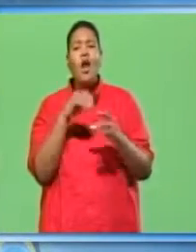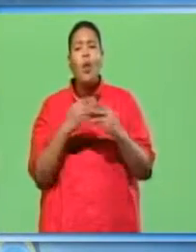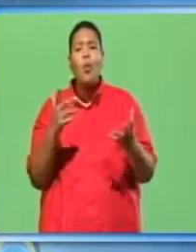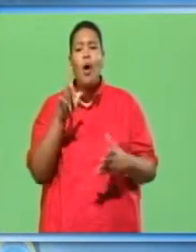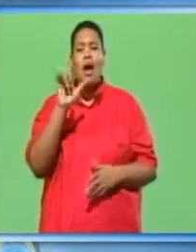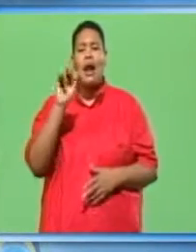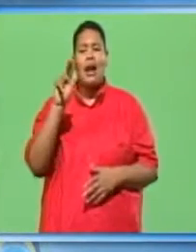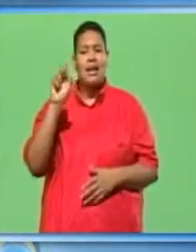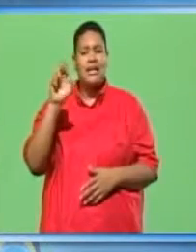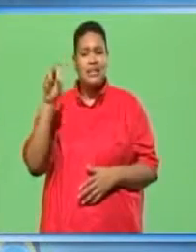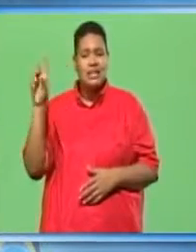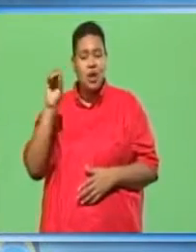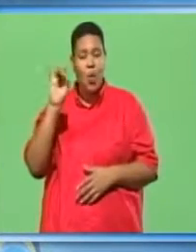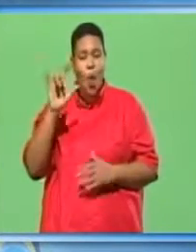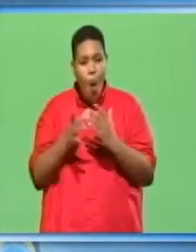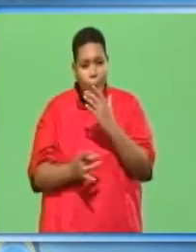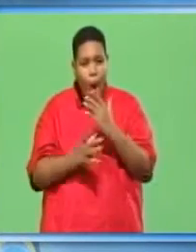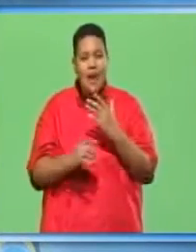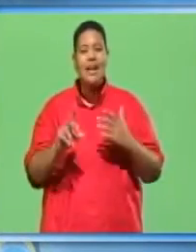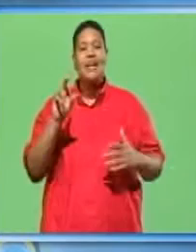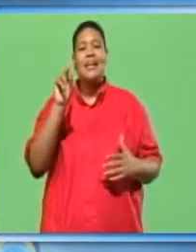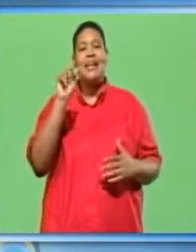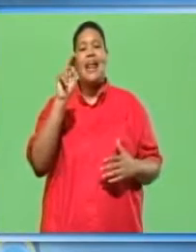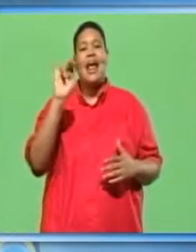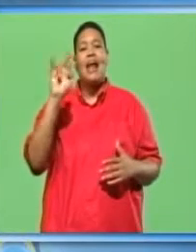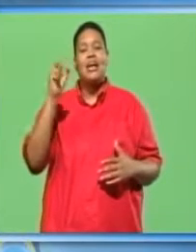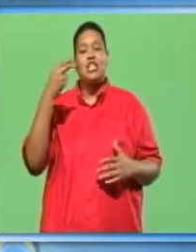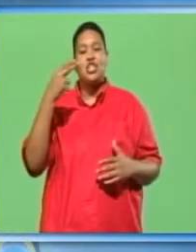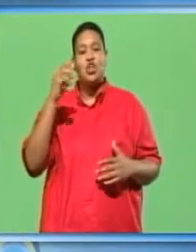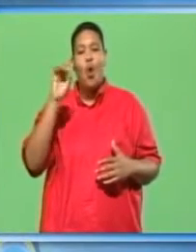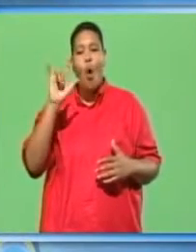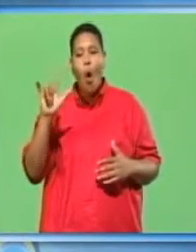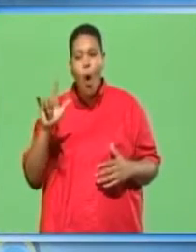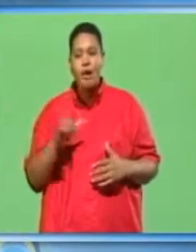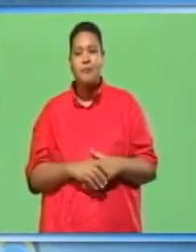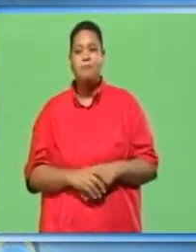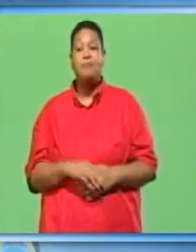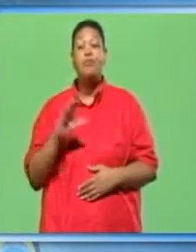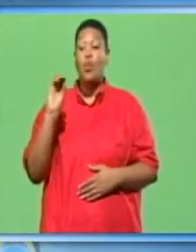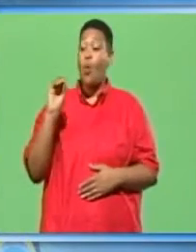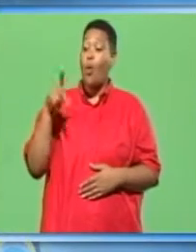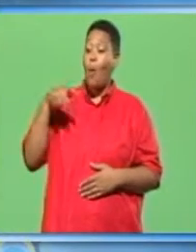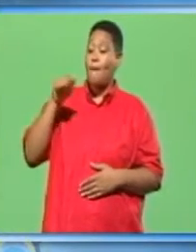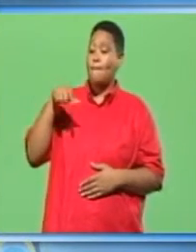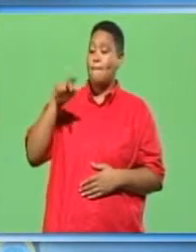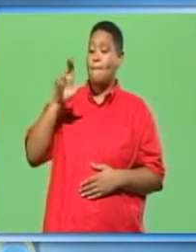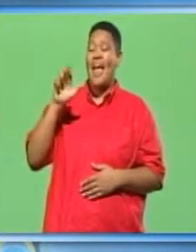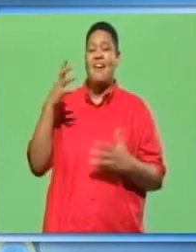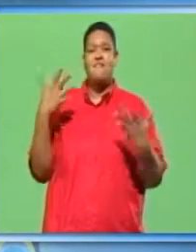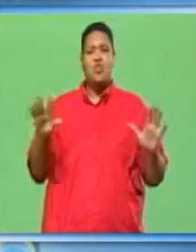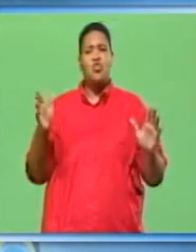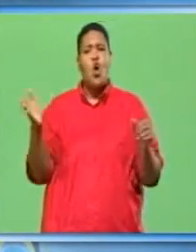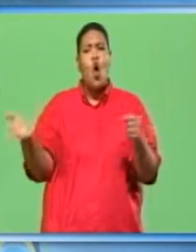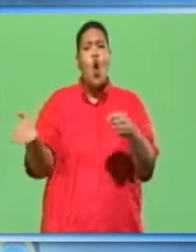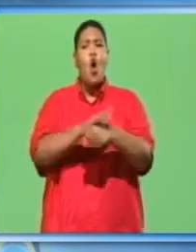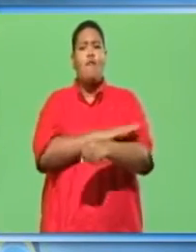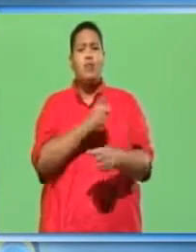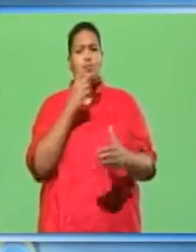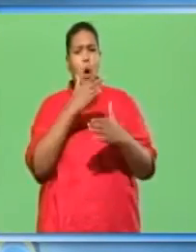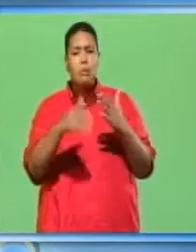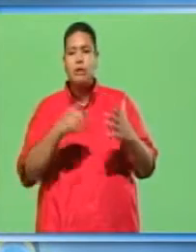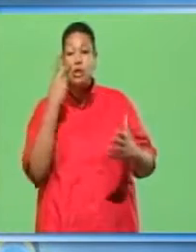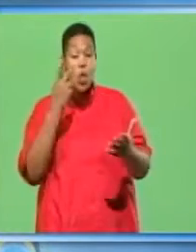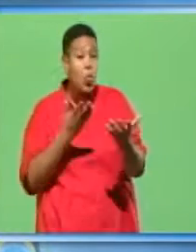Danish oil, and tongue oil. Opaque finishes cover the surface completely. These cannot be seen through.